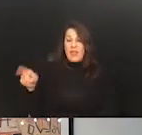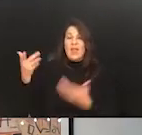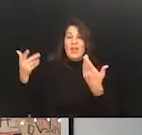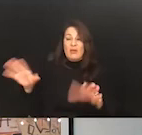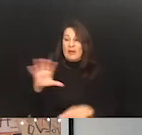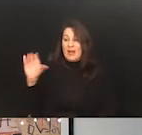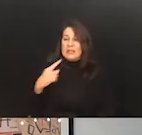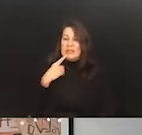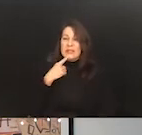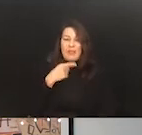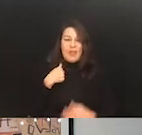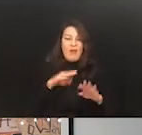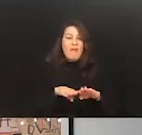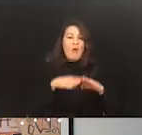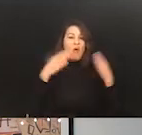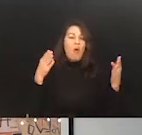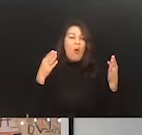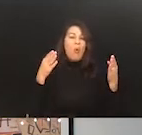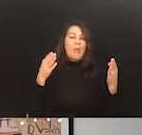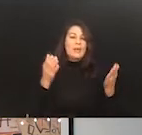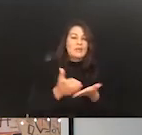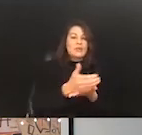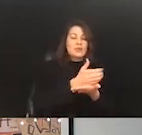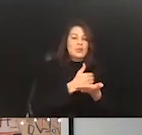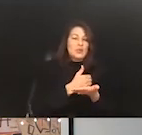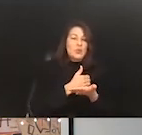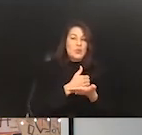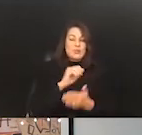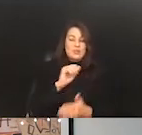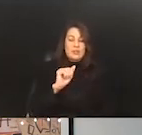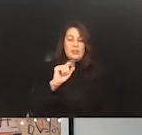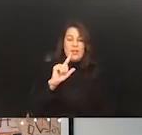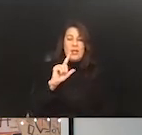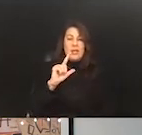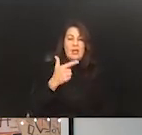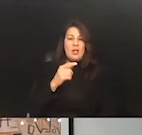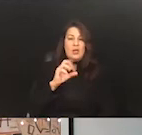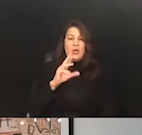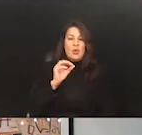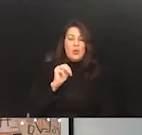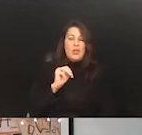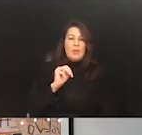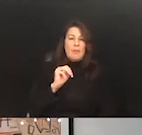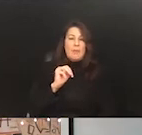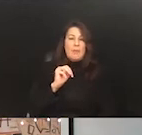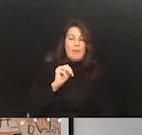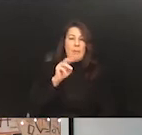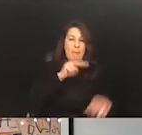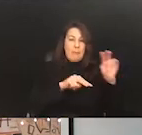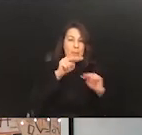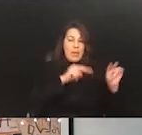they have an open source algorithm auditing tool. So it's, they're actually being much more open and transparent about,